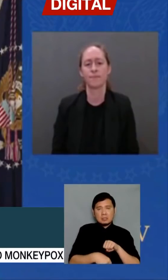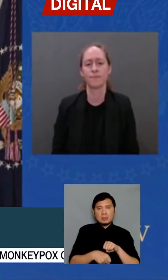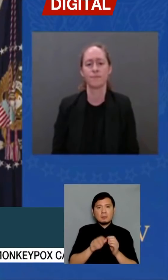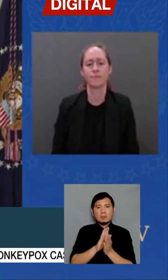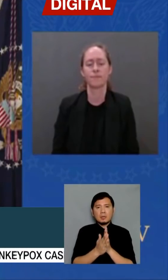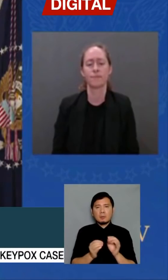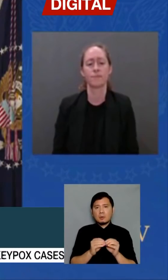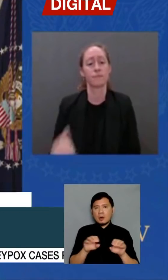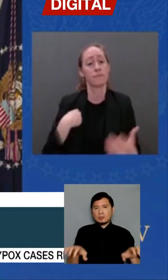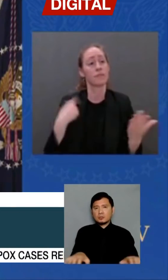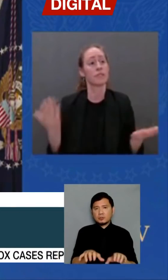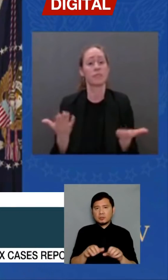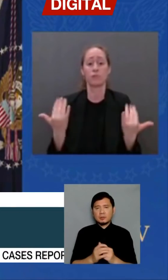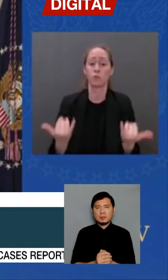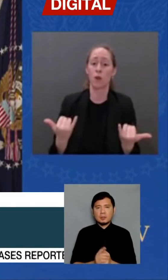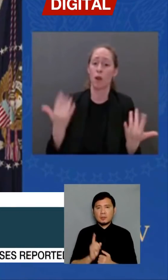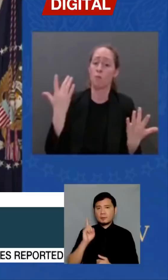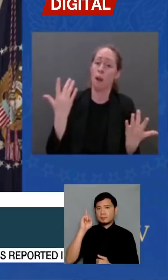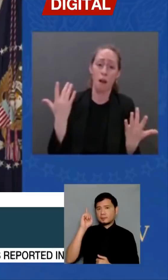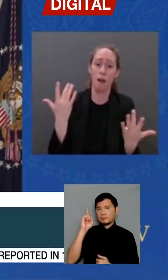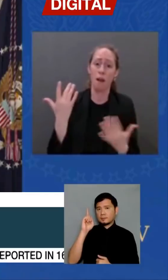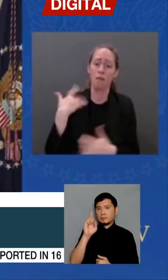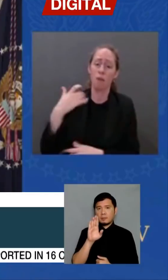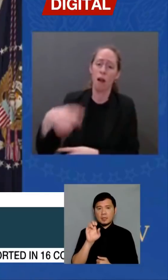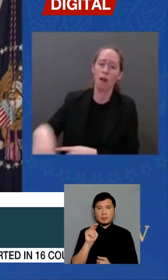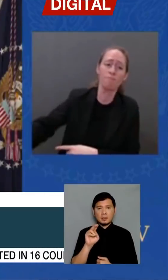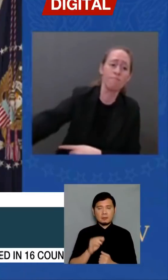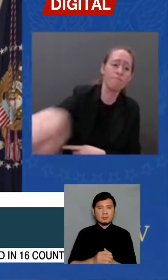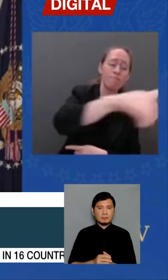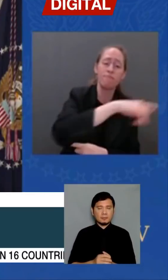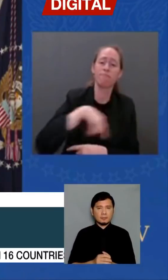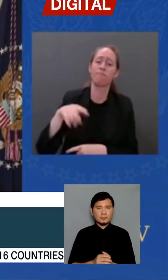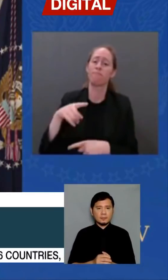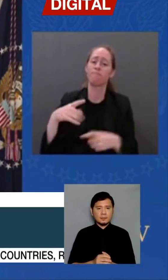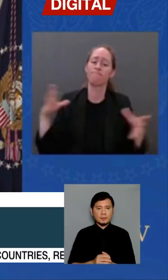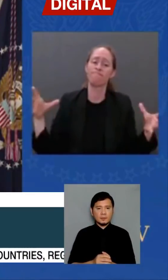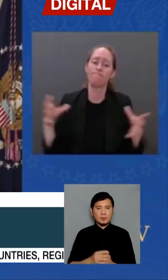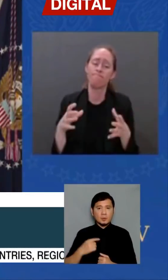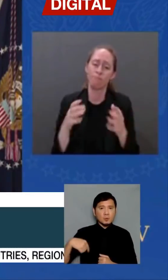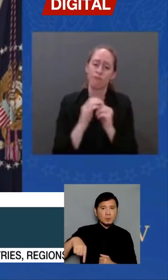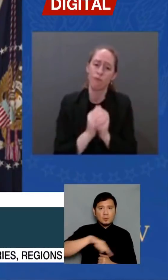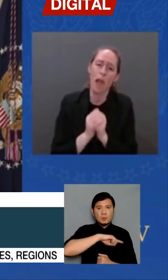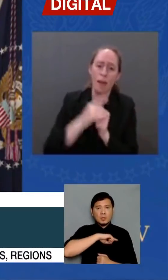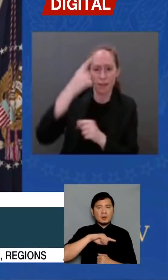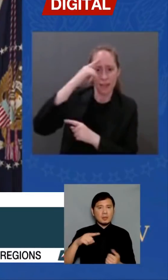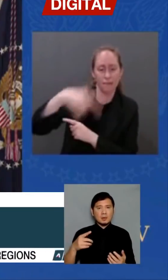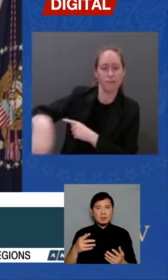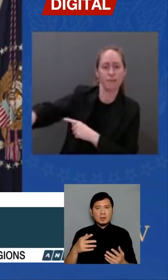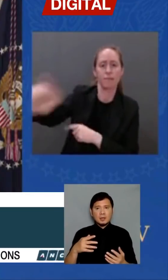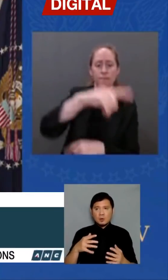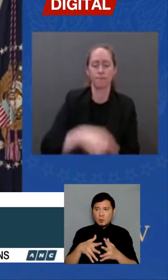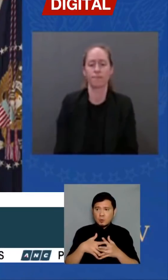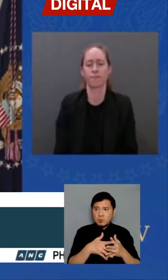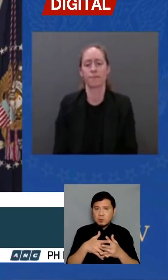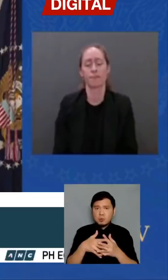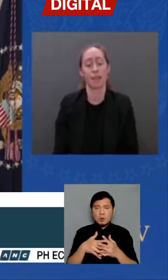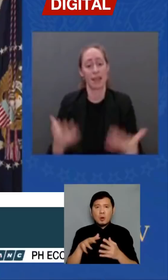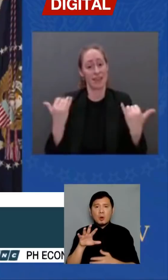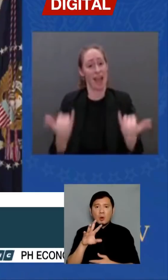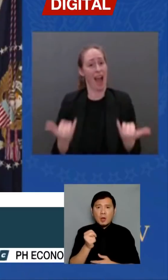As a nation, we have to ask, when in God's name are we going to stand up to the gun lobby?